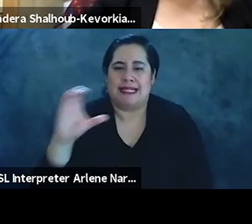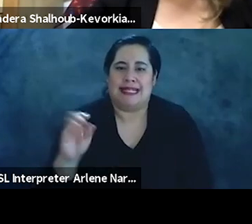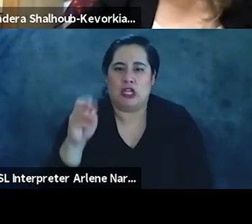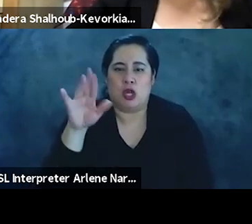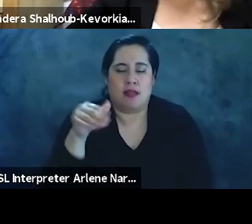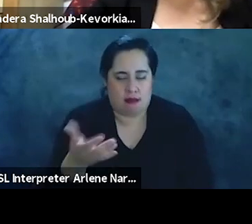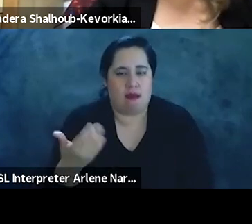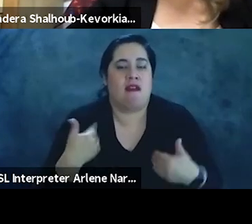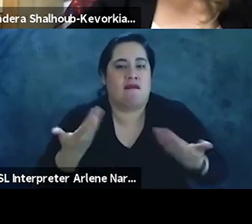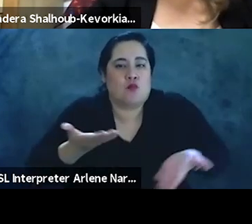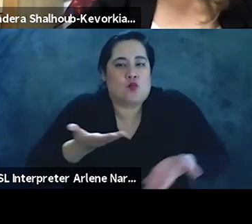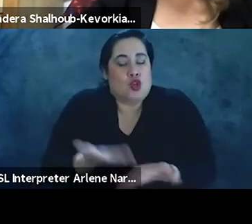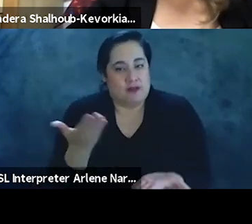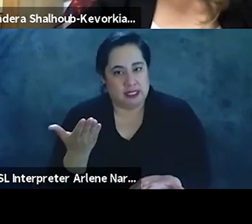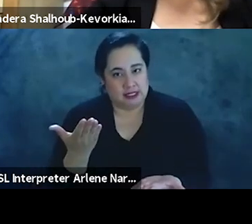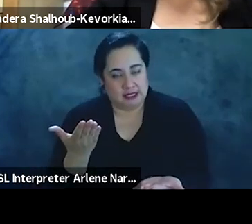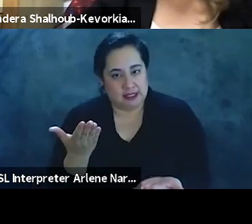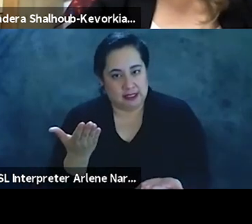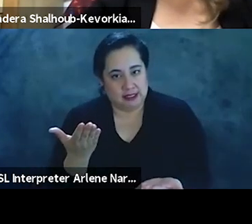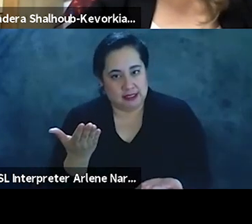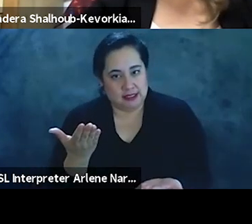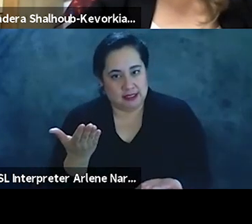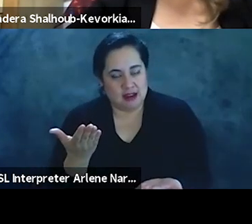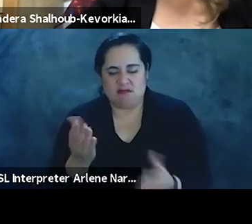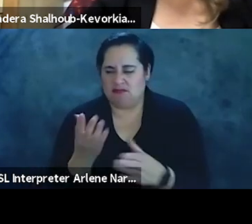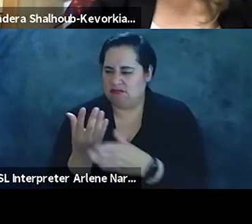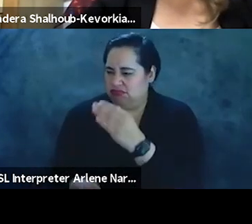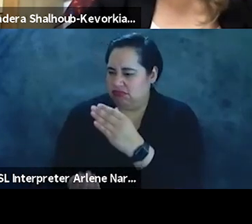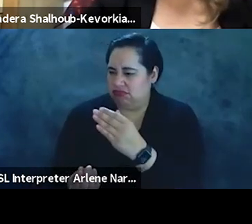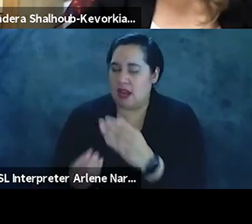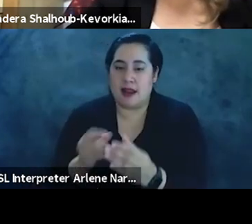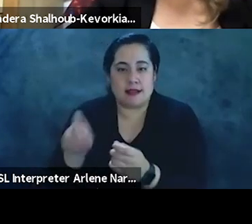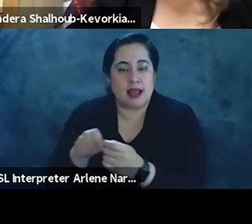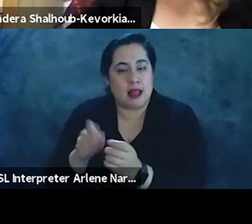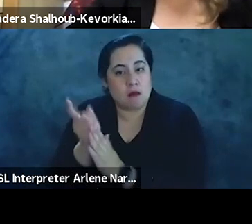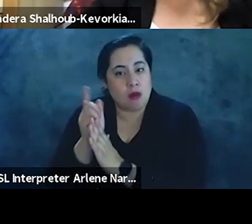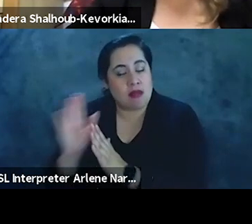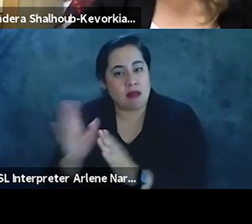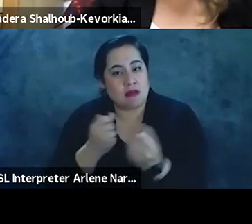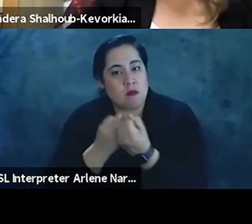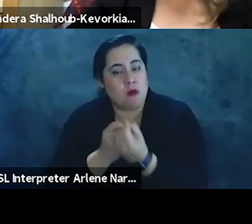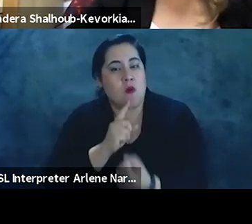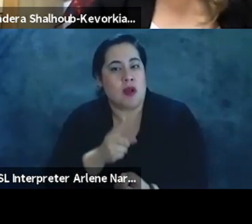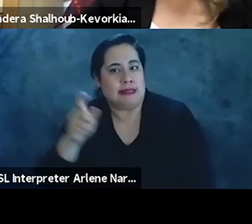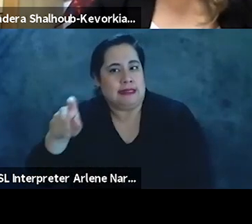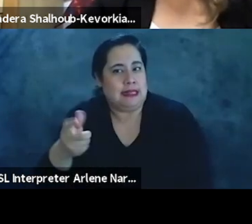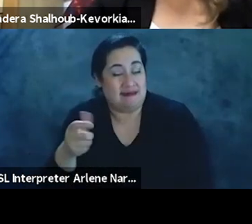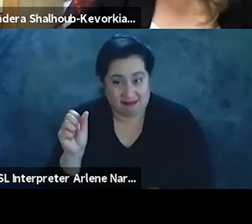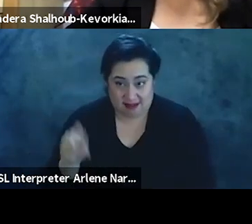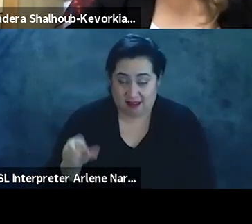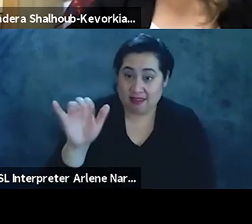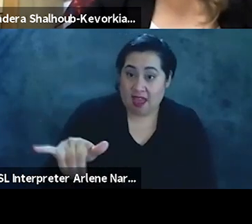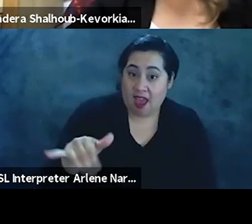proven to be absent and precisely at moments when when their support was needed. Can that